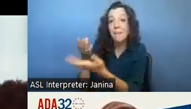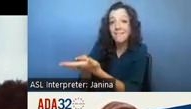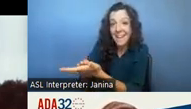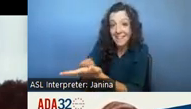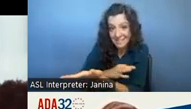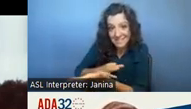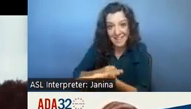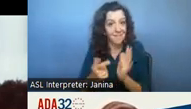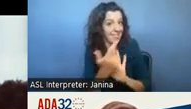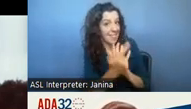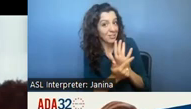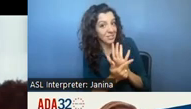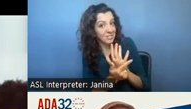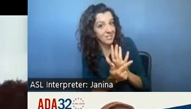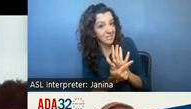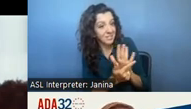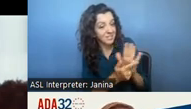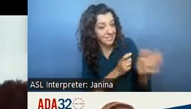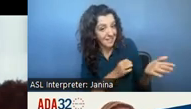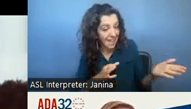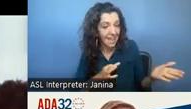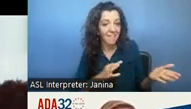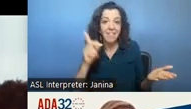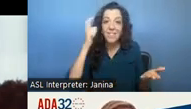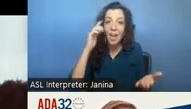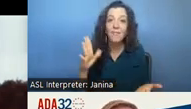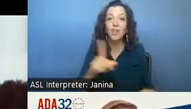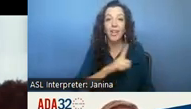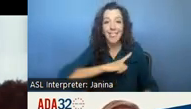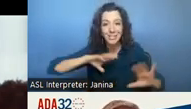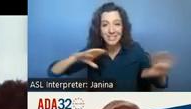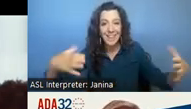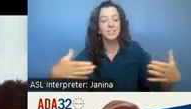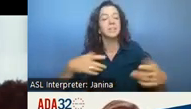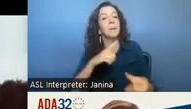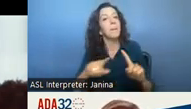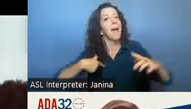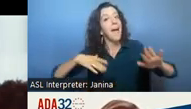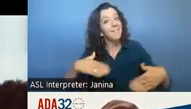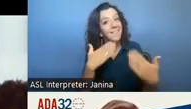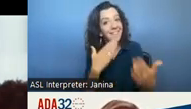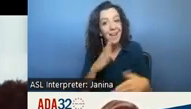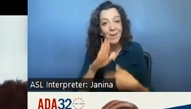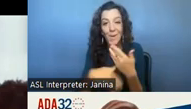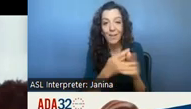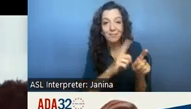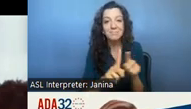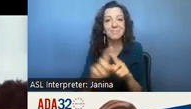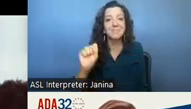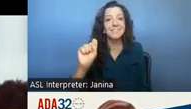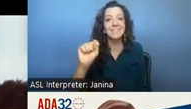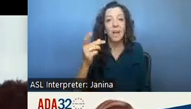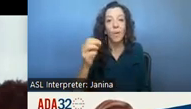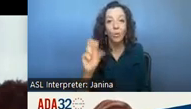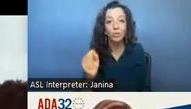and of course the governor and legislature um what i didn't think were all of the stakeholders individuals organizations